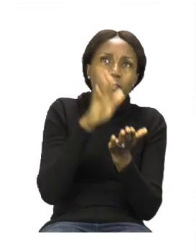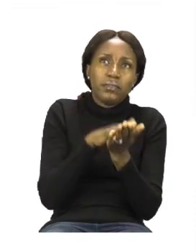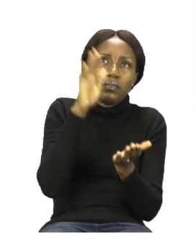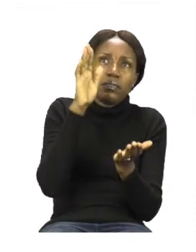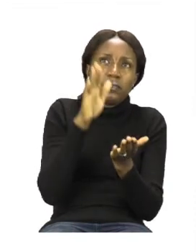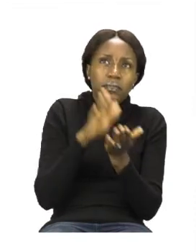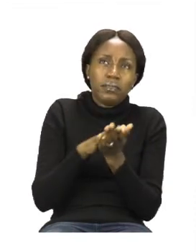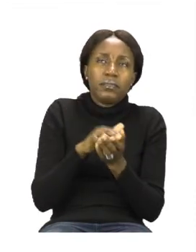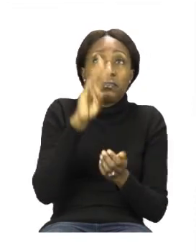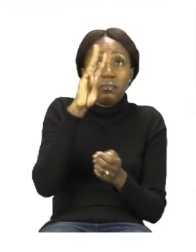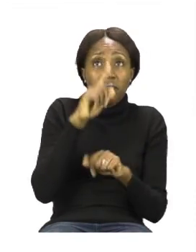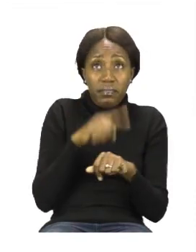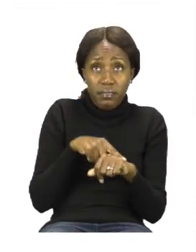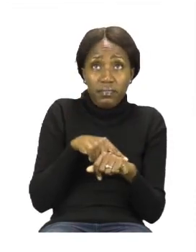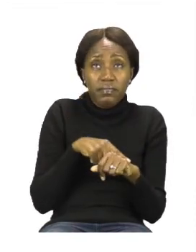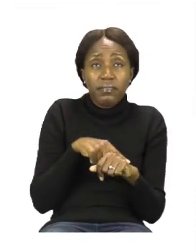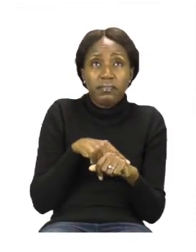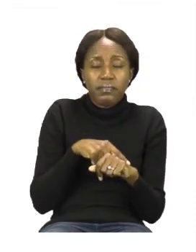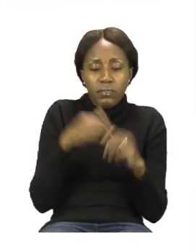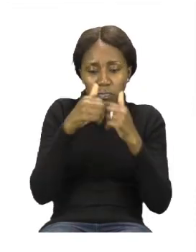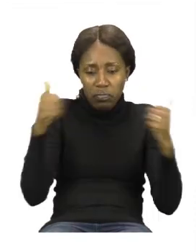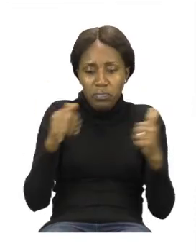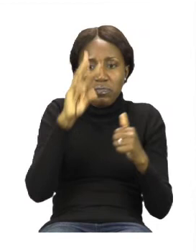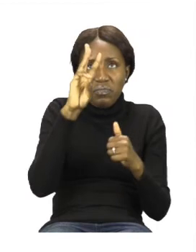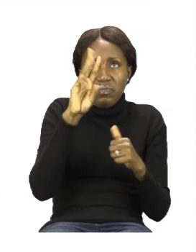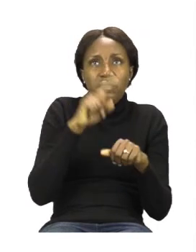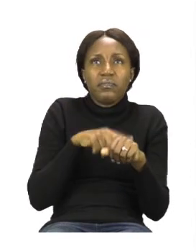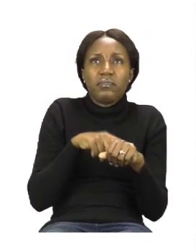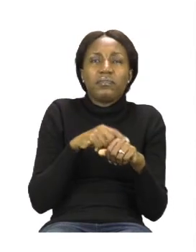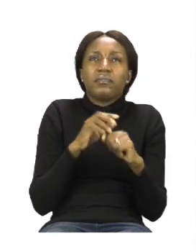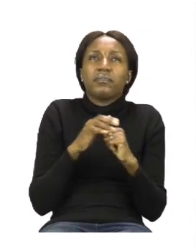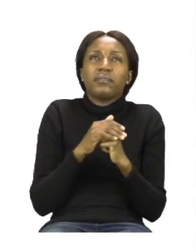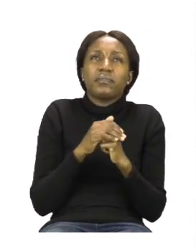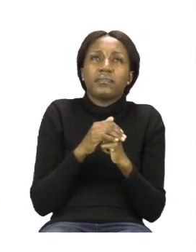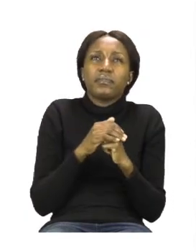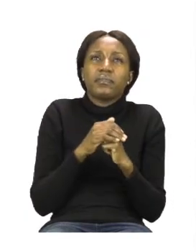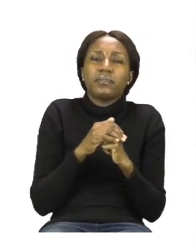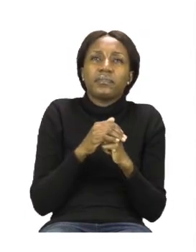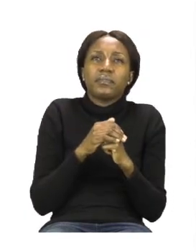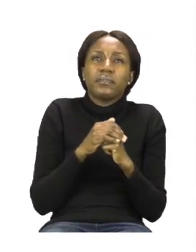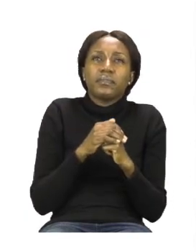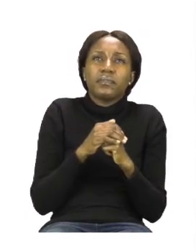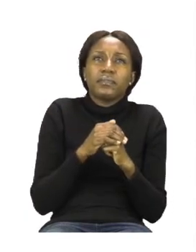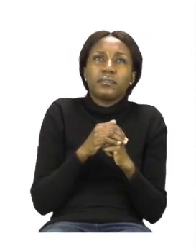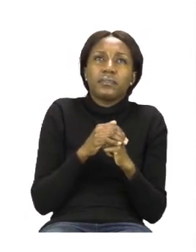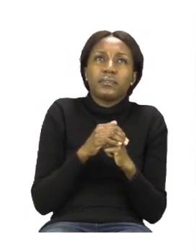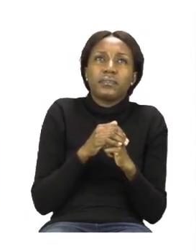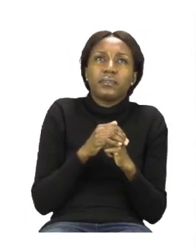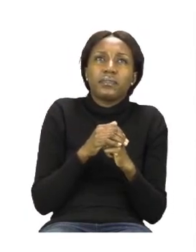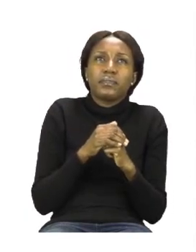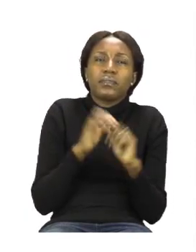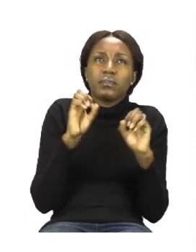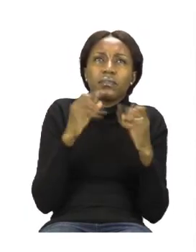Shopkeeper. Very good boys and girls. So, now I want you to please count